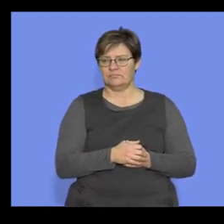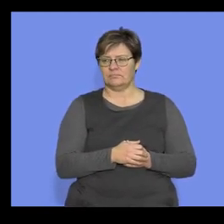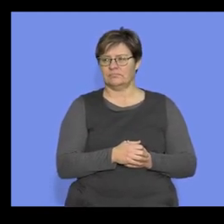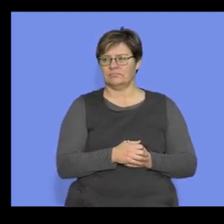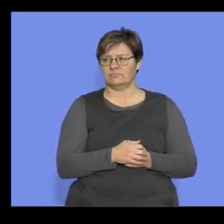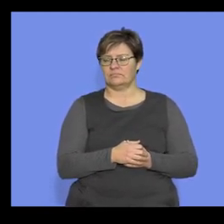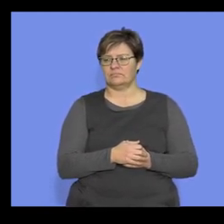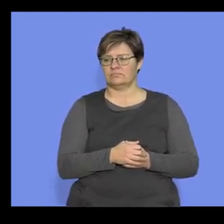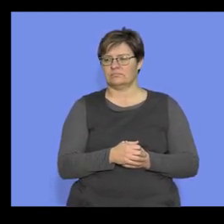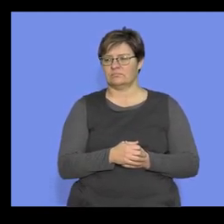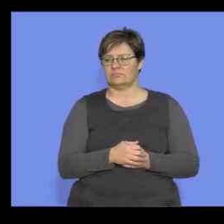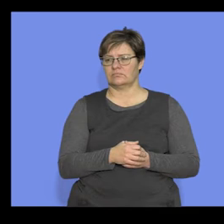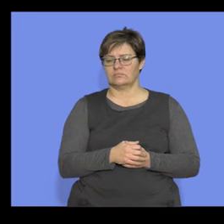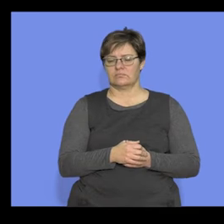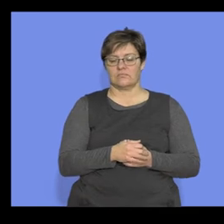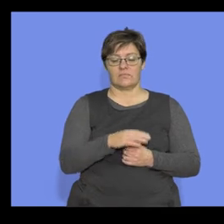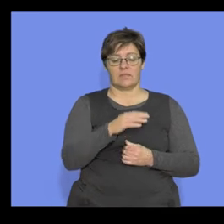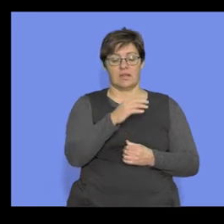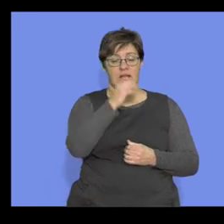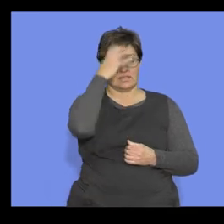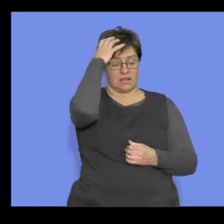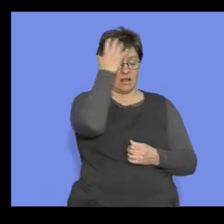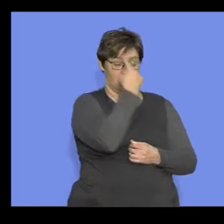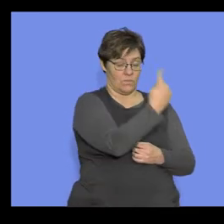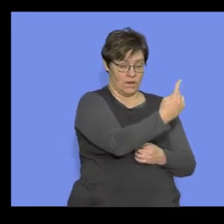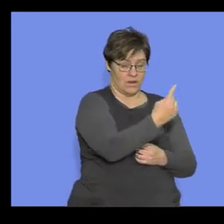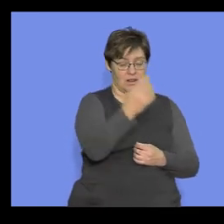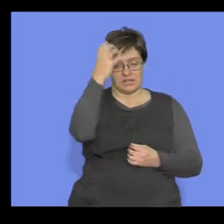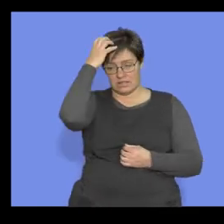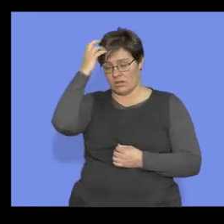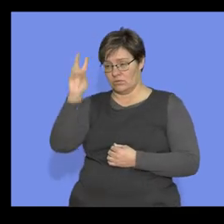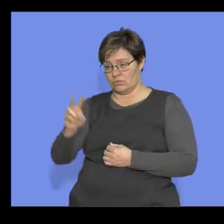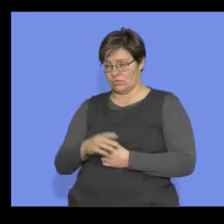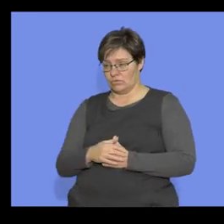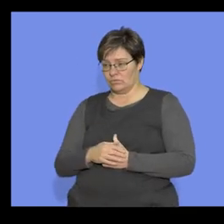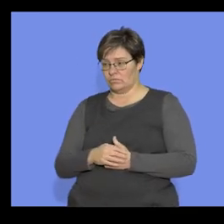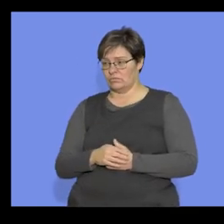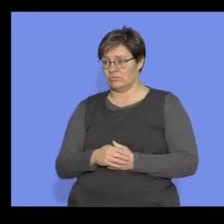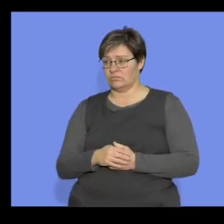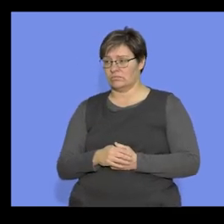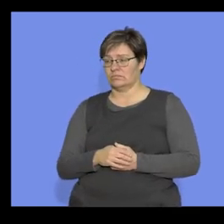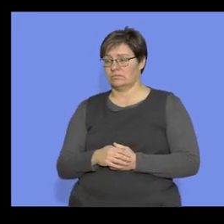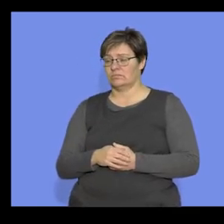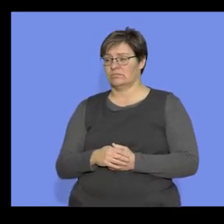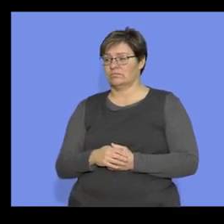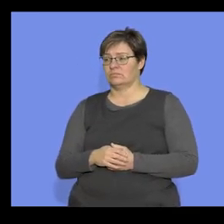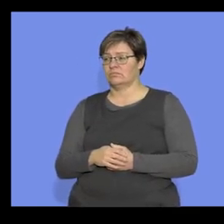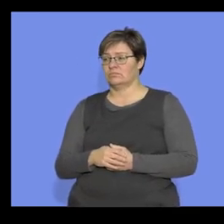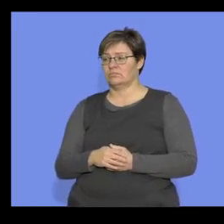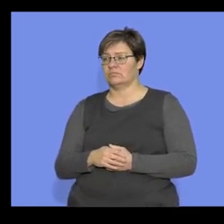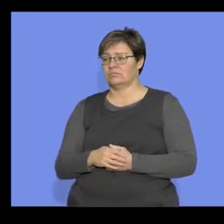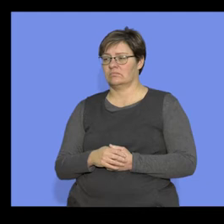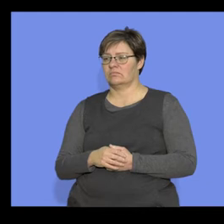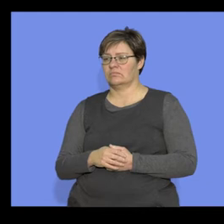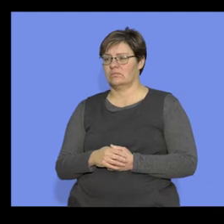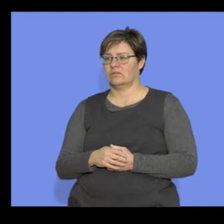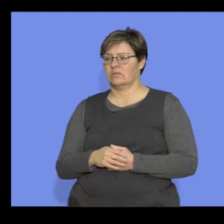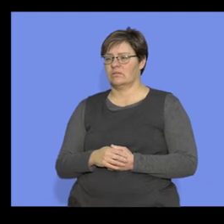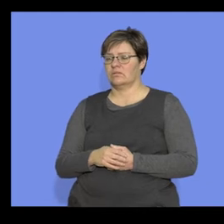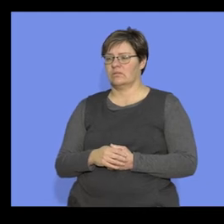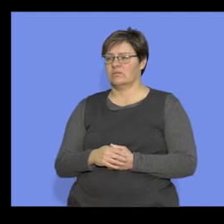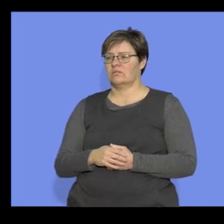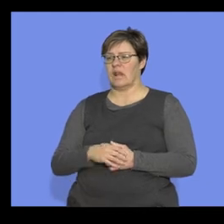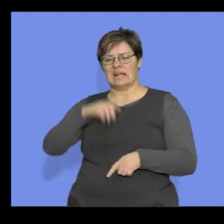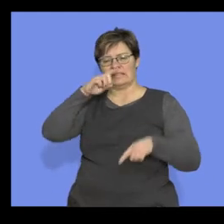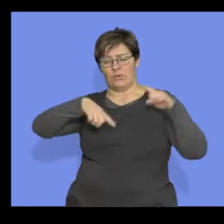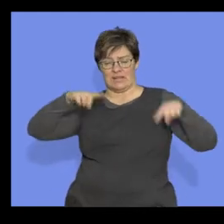heading in. So I'm going to say skull one, and I'm going to say skull two. Now